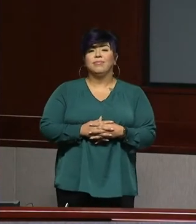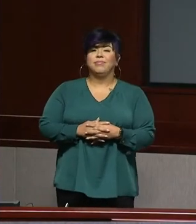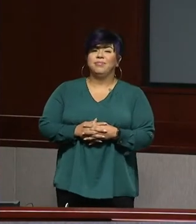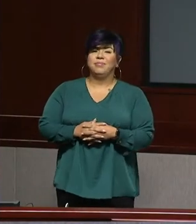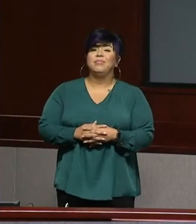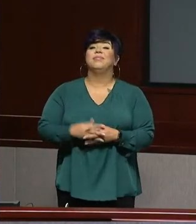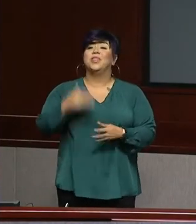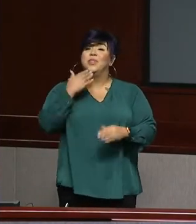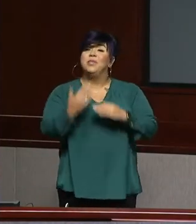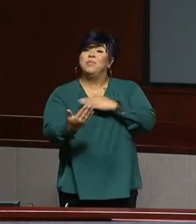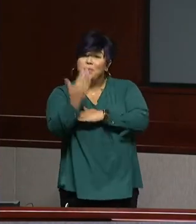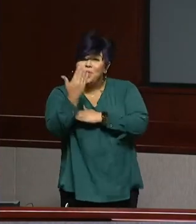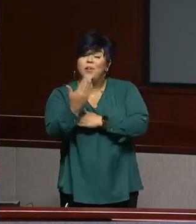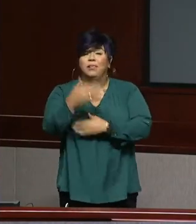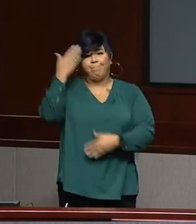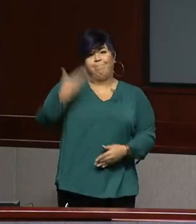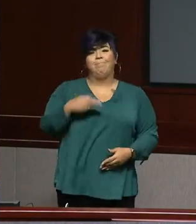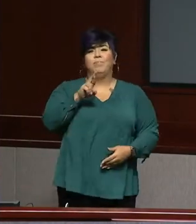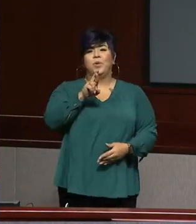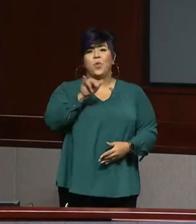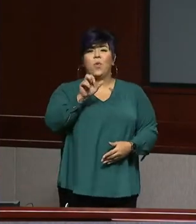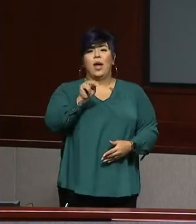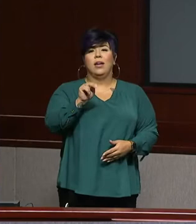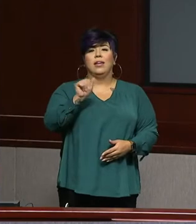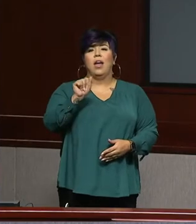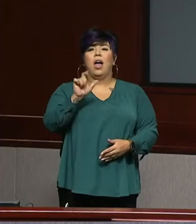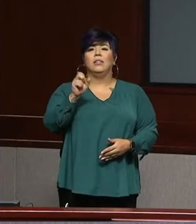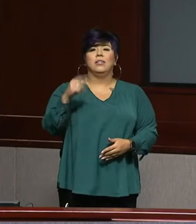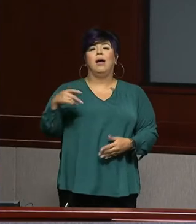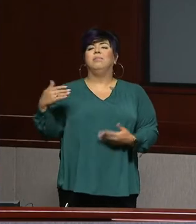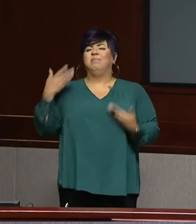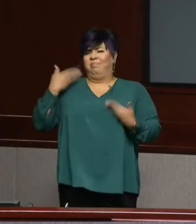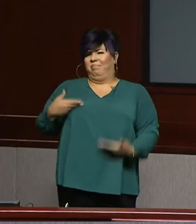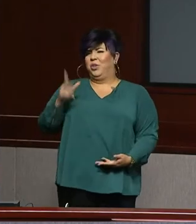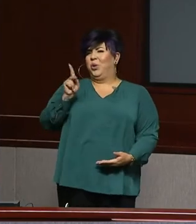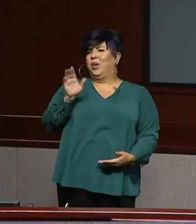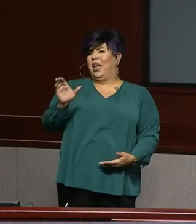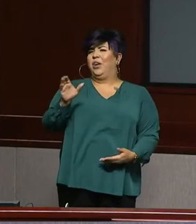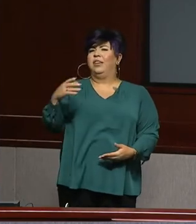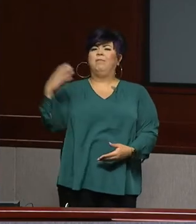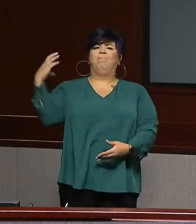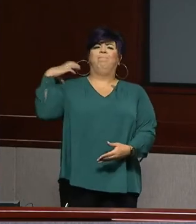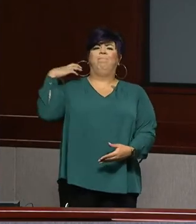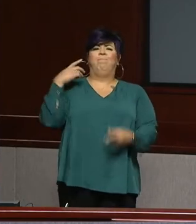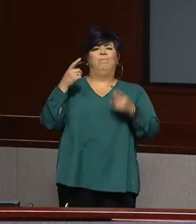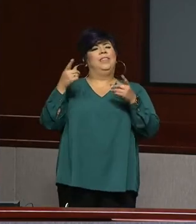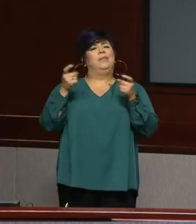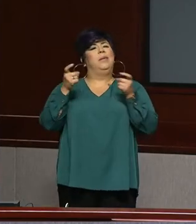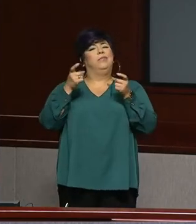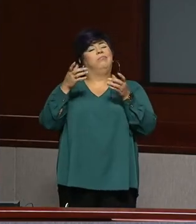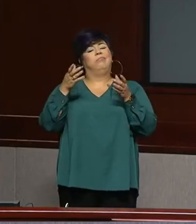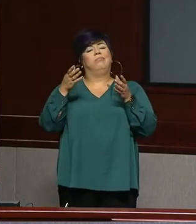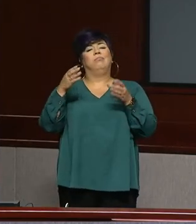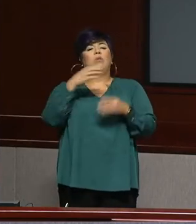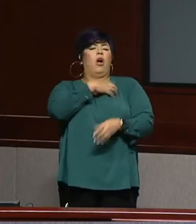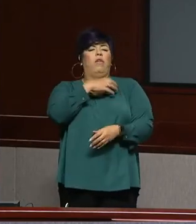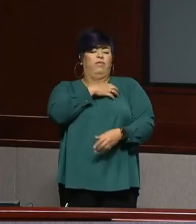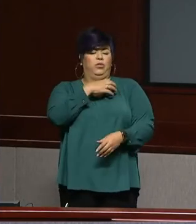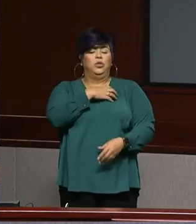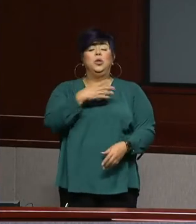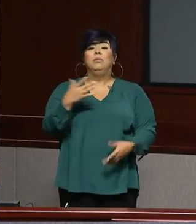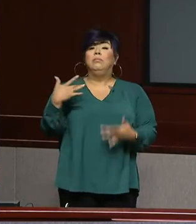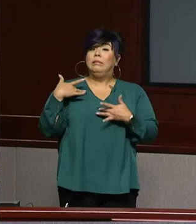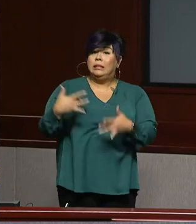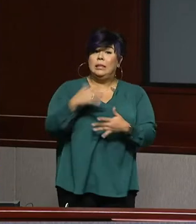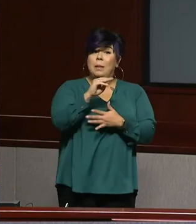Good morning. I'm Ryan Alsop, the Kern County Chief Administrative Officer. I'm here this morning. Typically